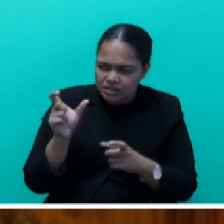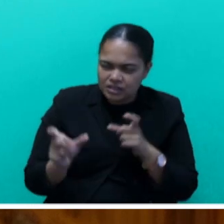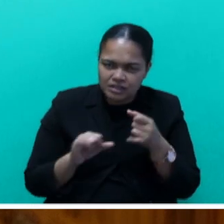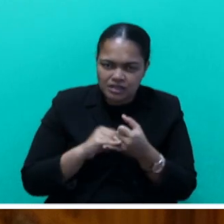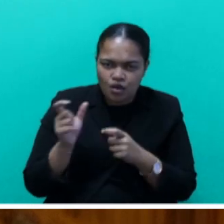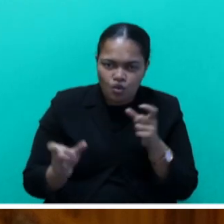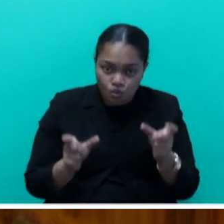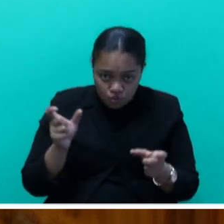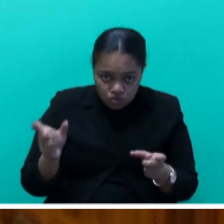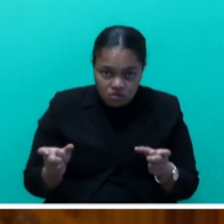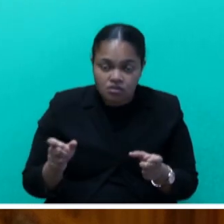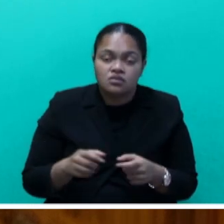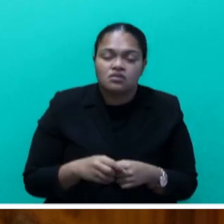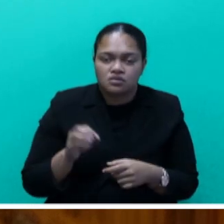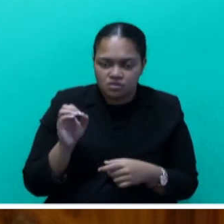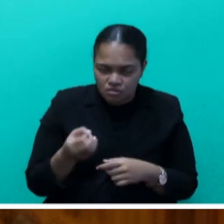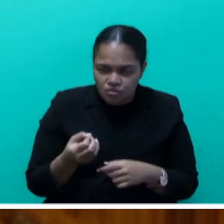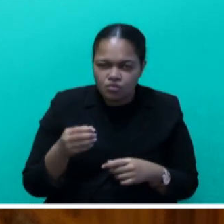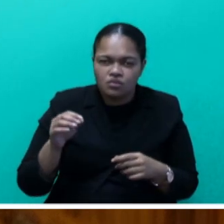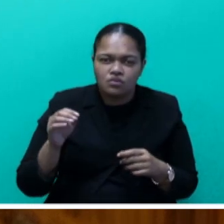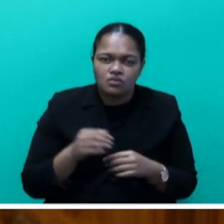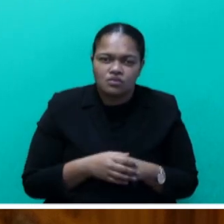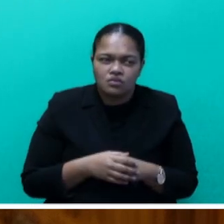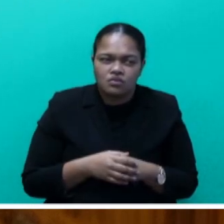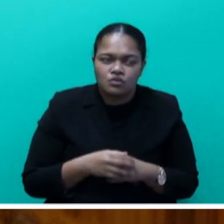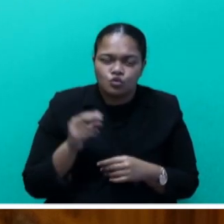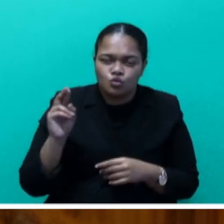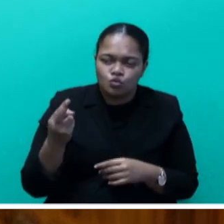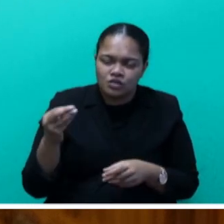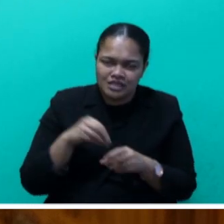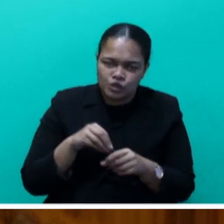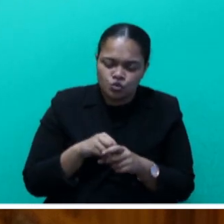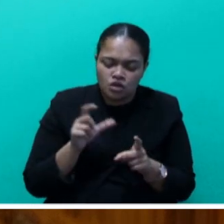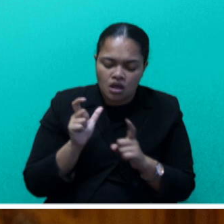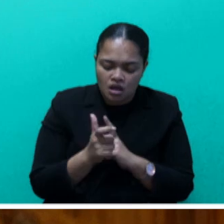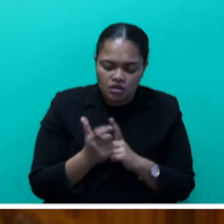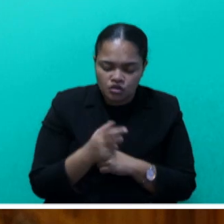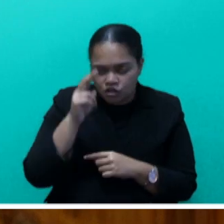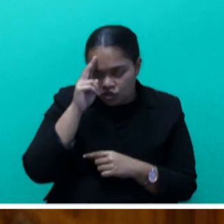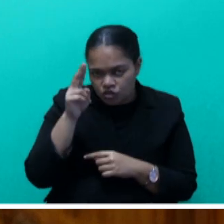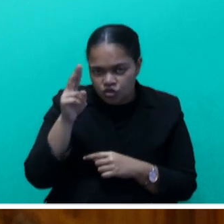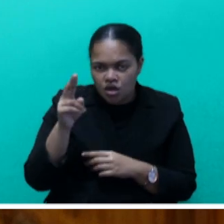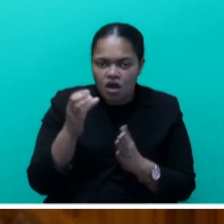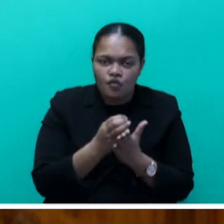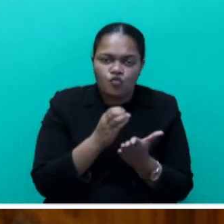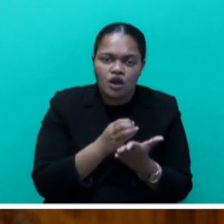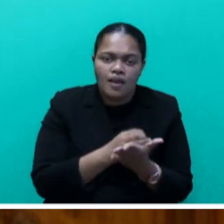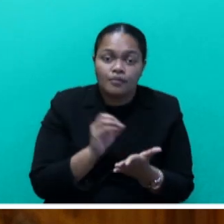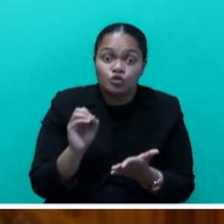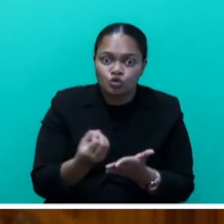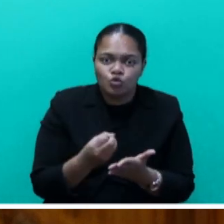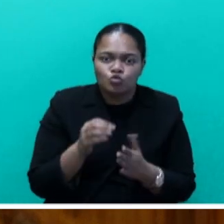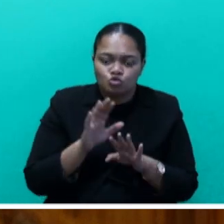the agency to include culture in our national curriculum, so that our children